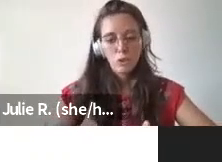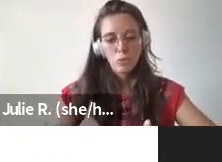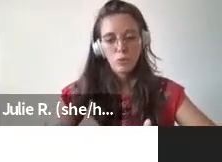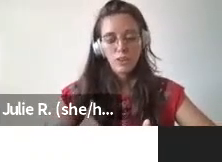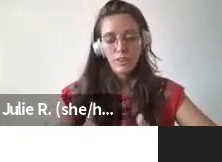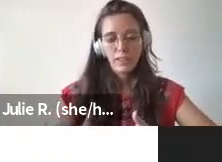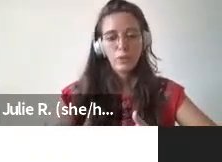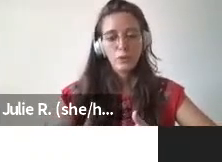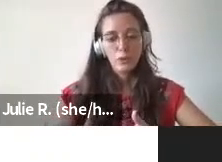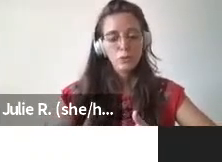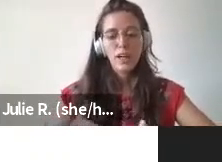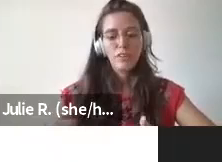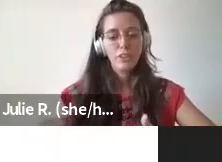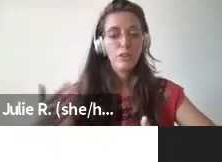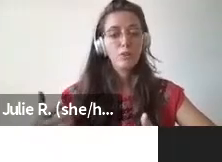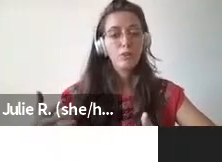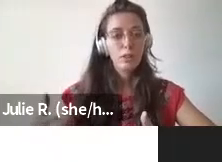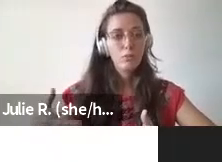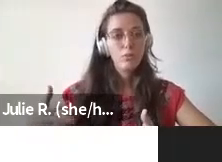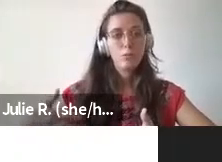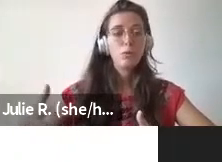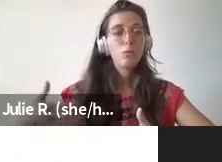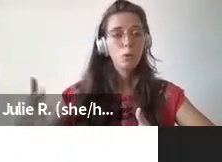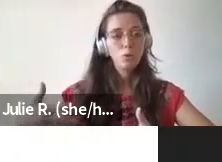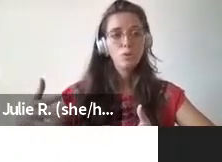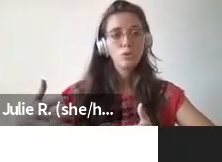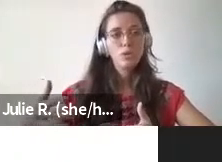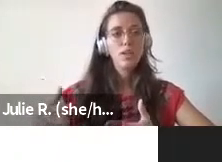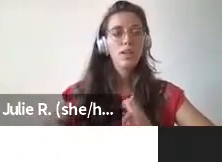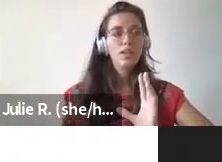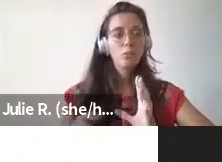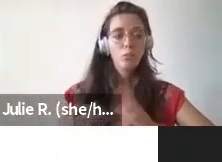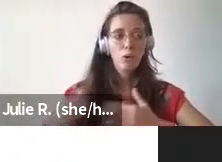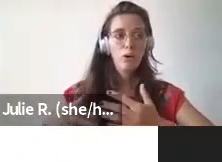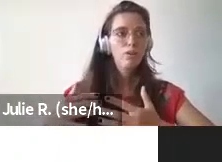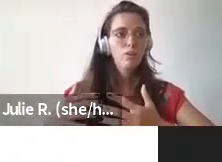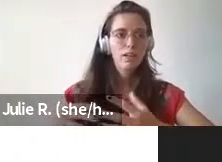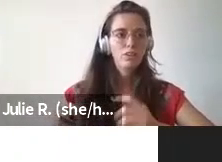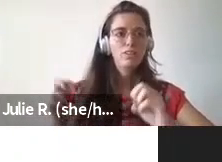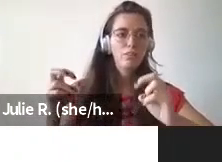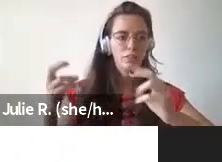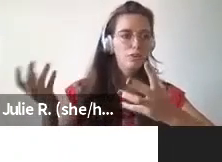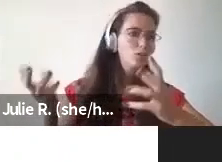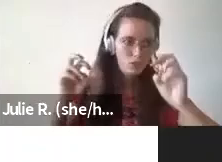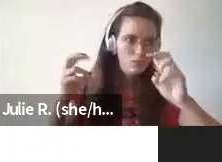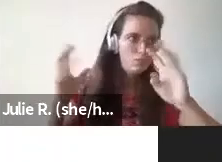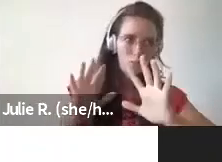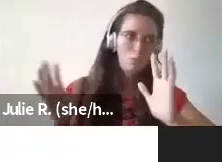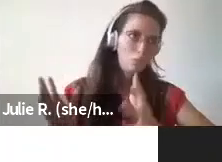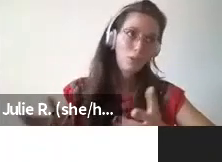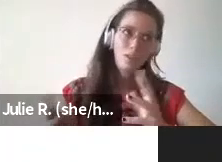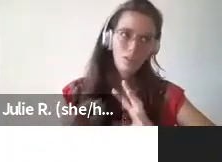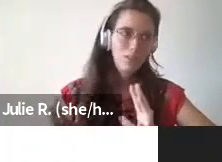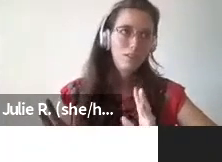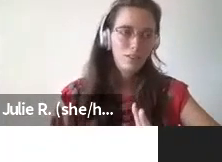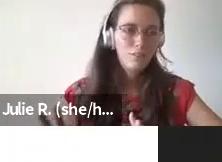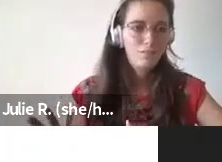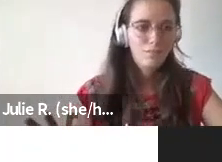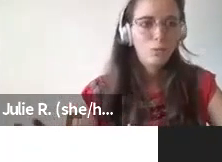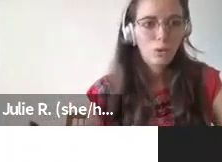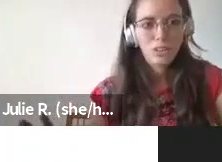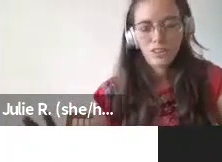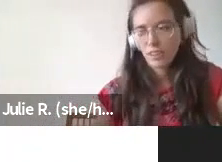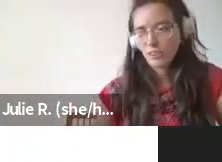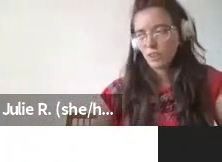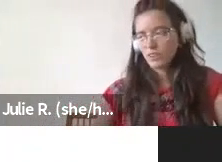even in terms and technical terms having an algorithm that promotes and more like the diverse but